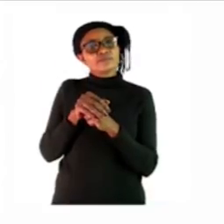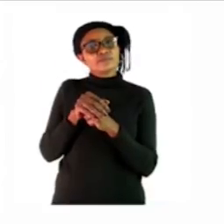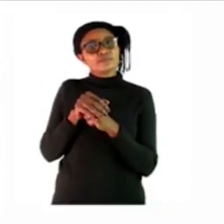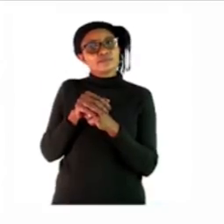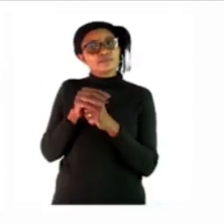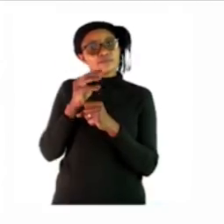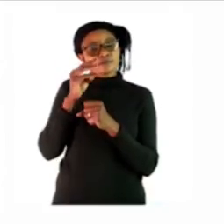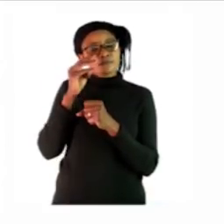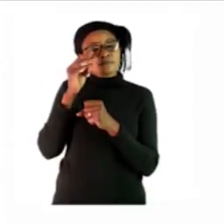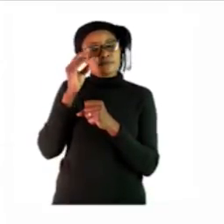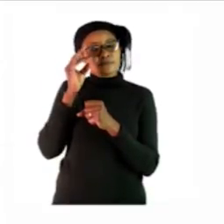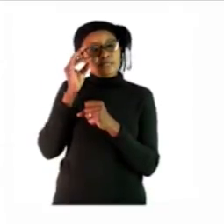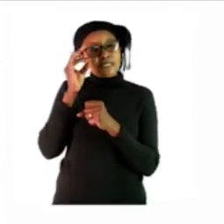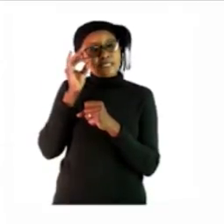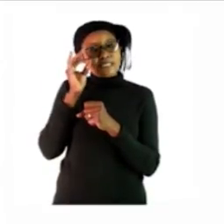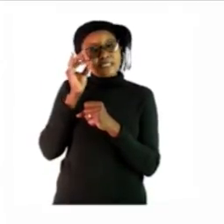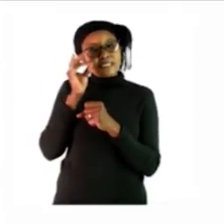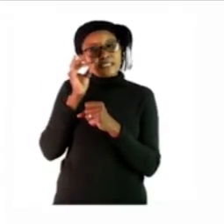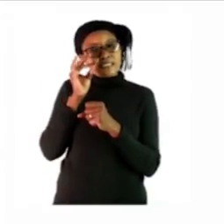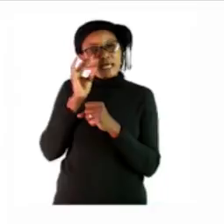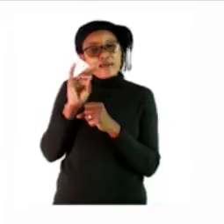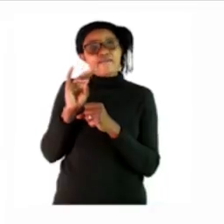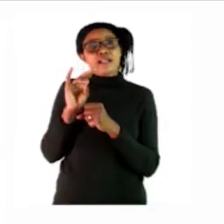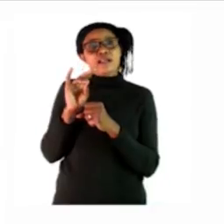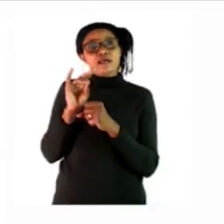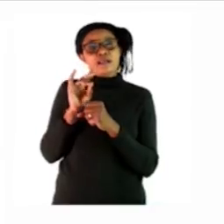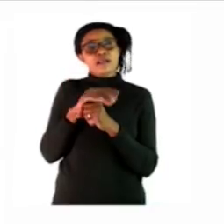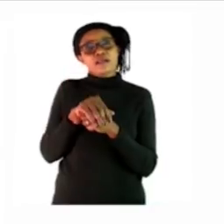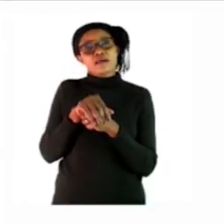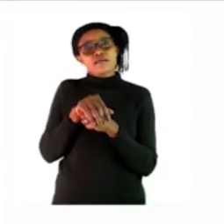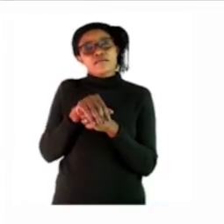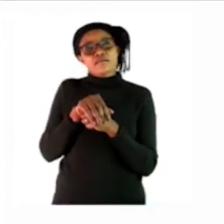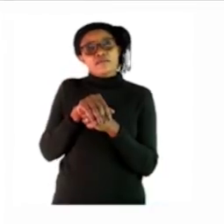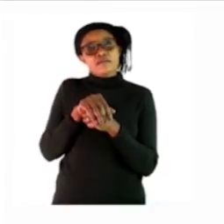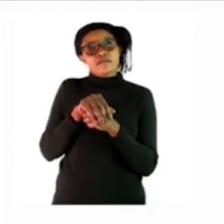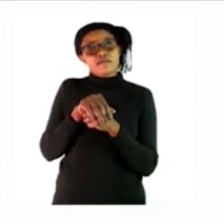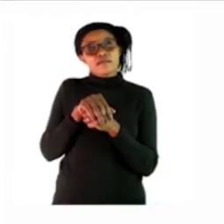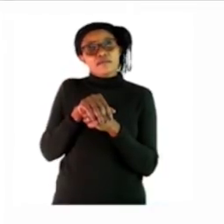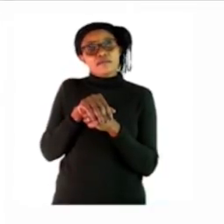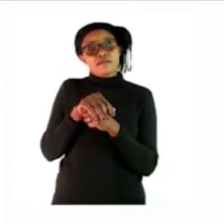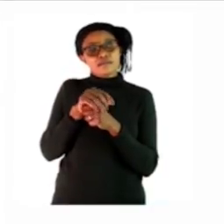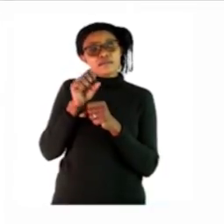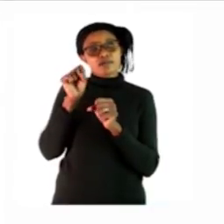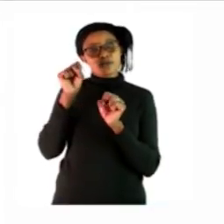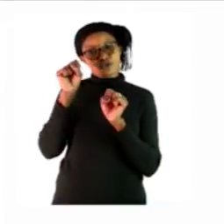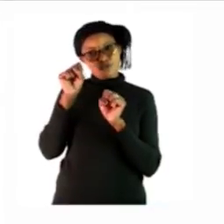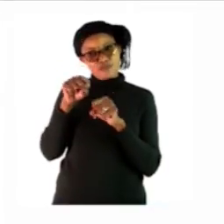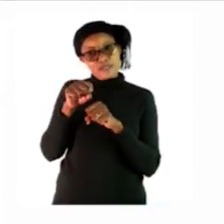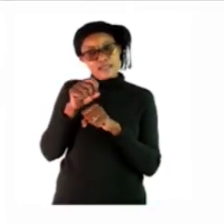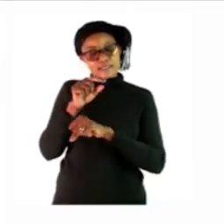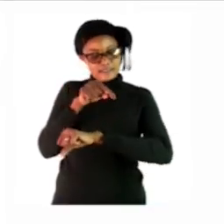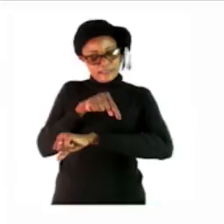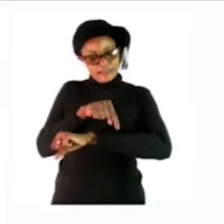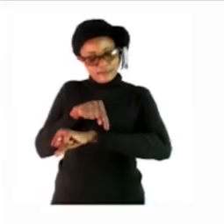the answer answer is seven so you will write the answer on the